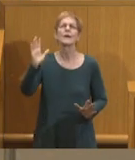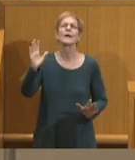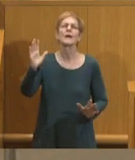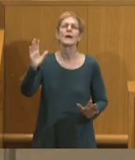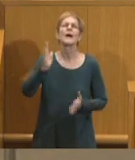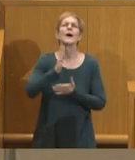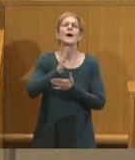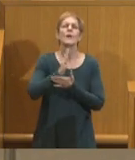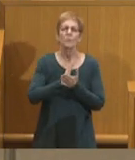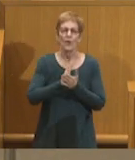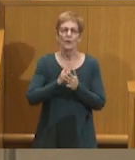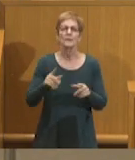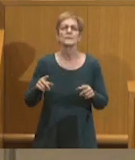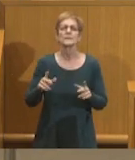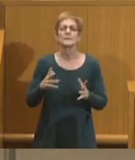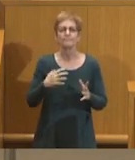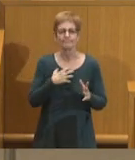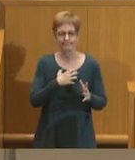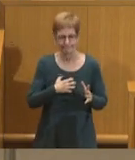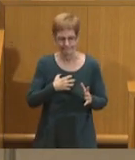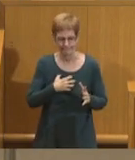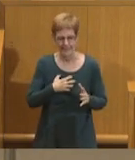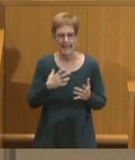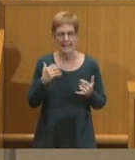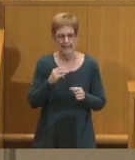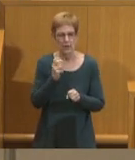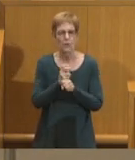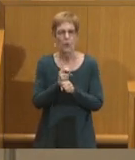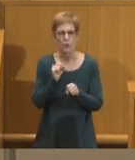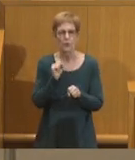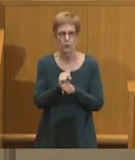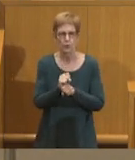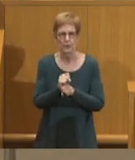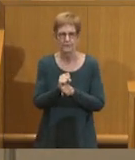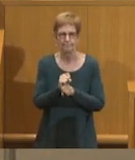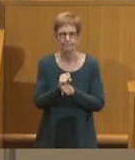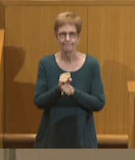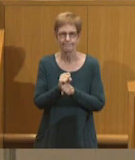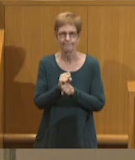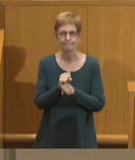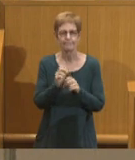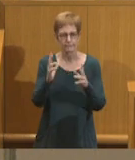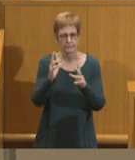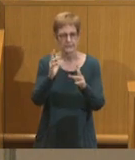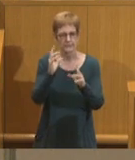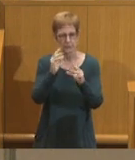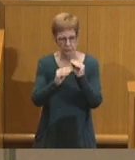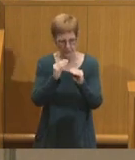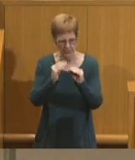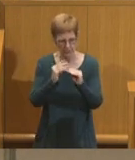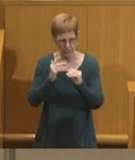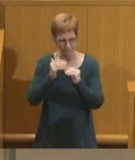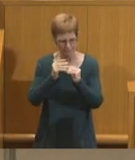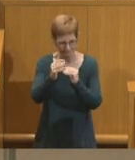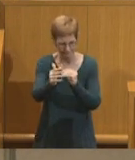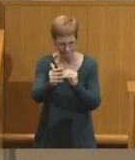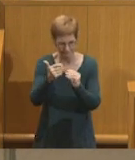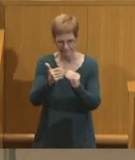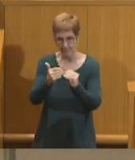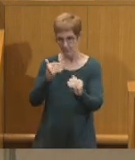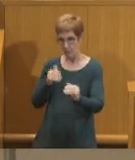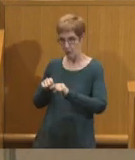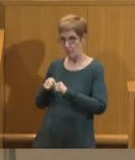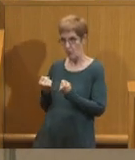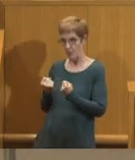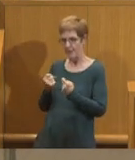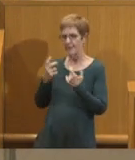part of the battle. Now we must do the hard work to repair what we have broken. But